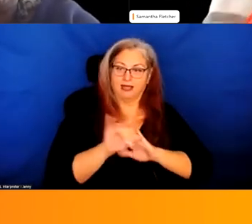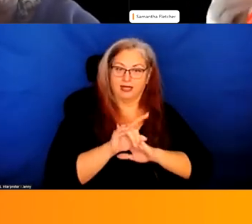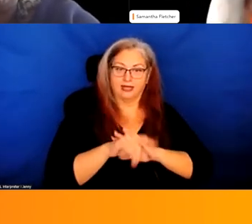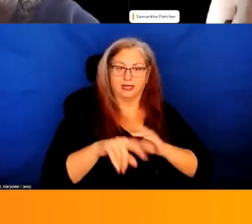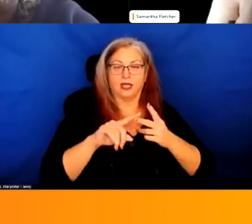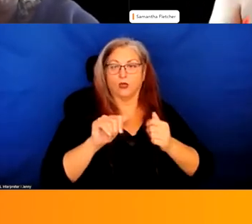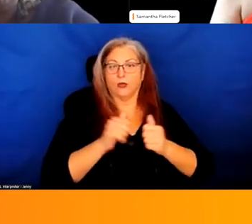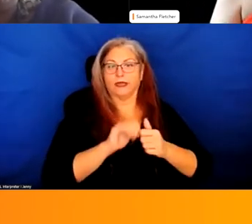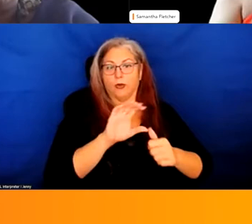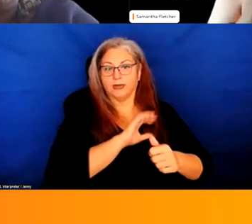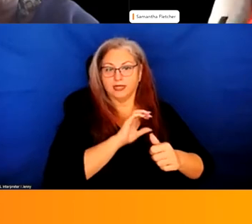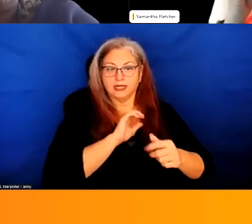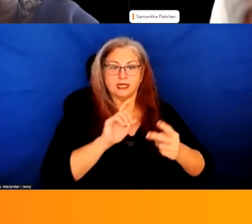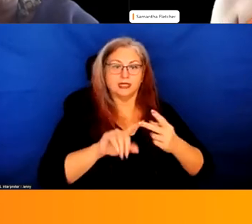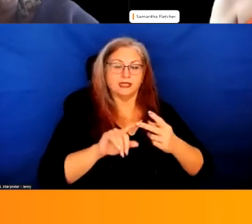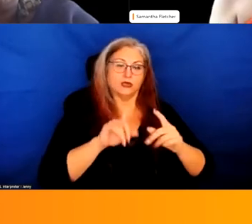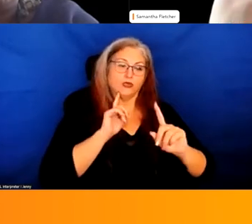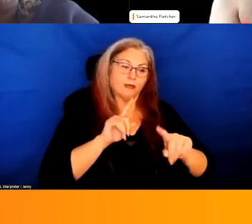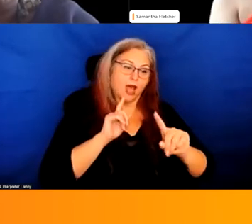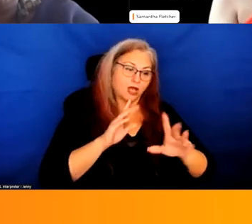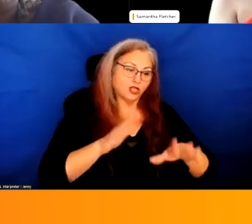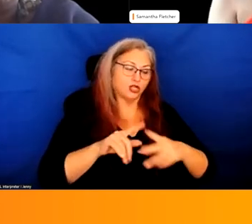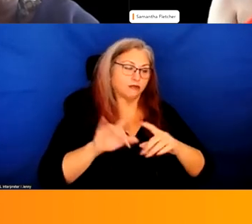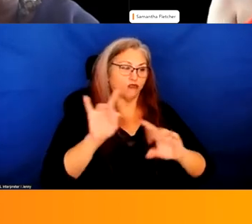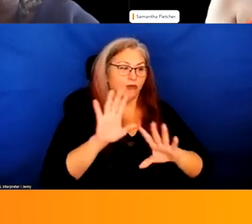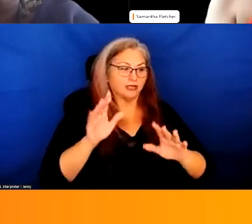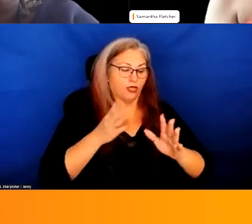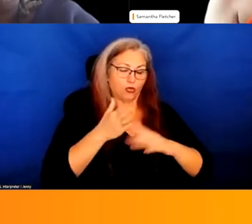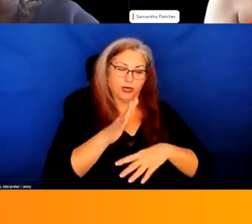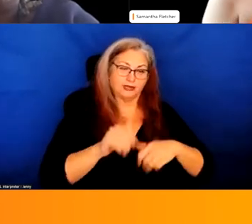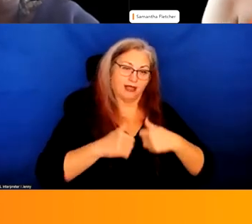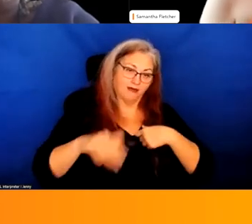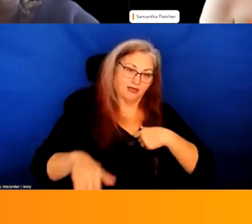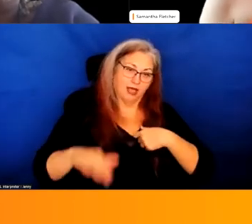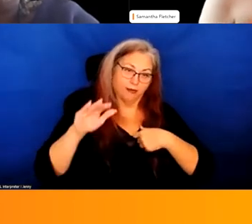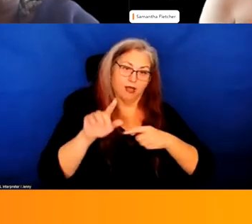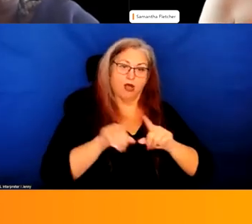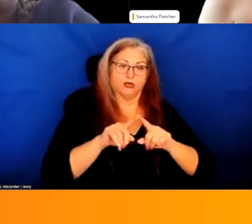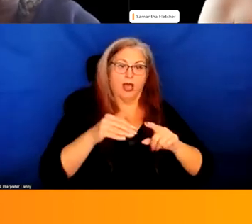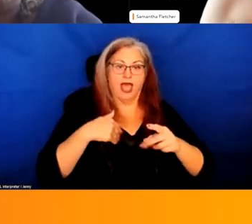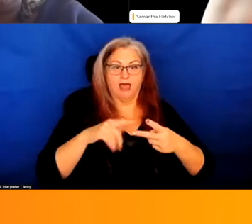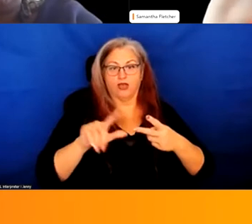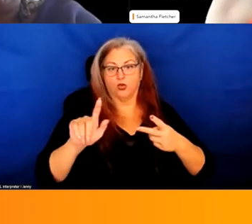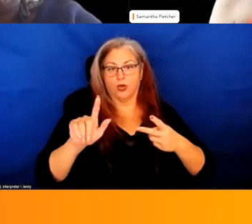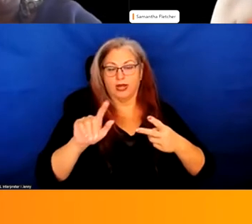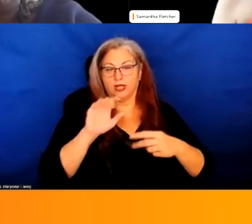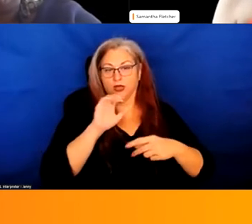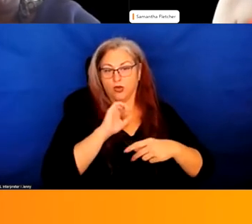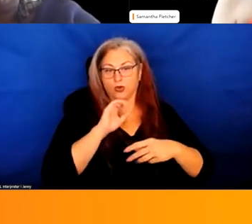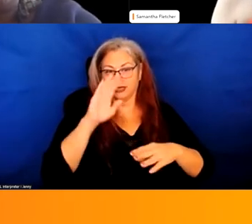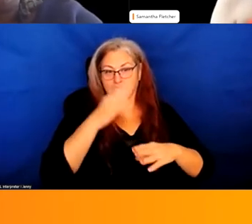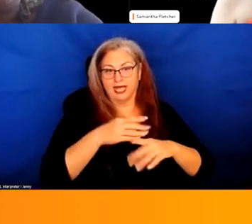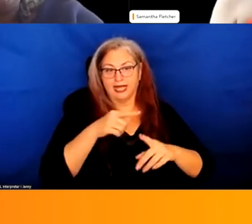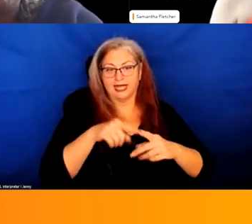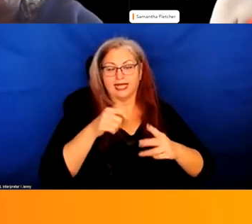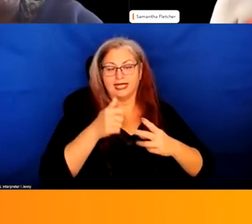police and responders and crisis over his lifetime. I also have a 21-year-old son who is